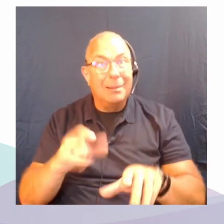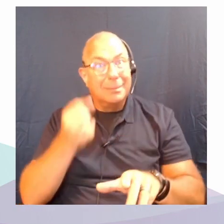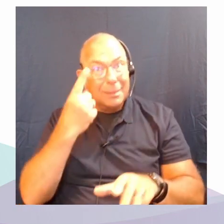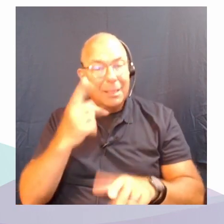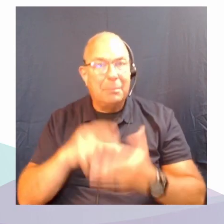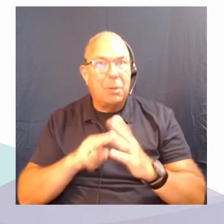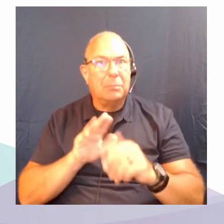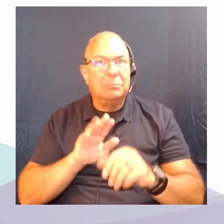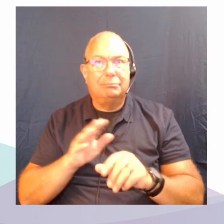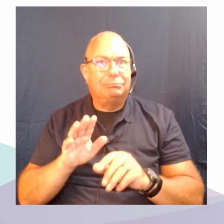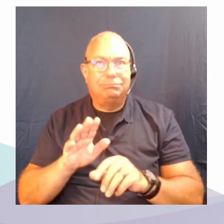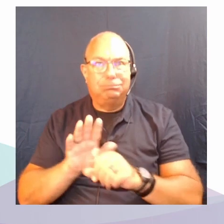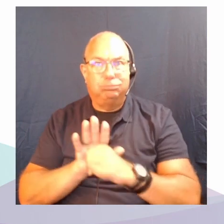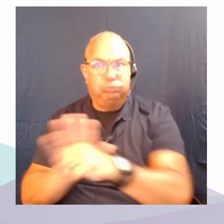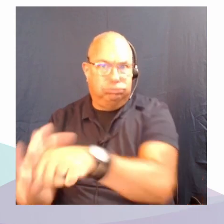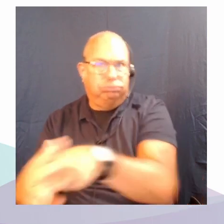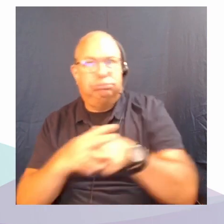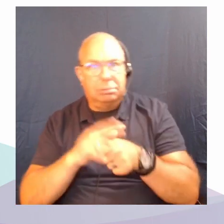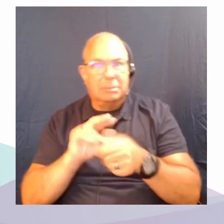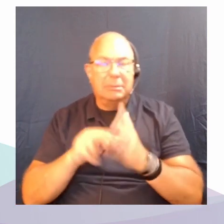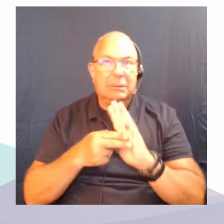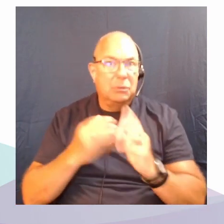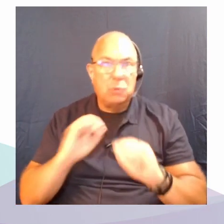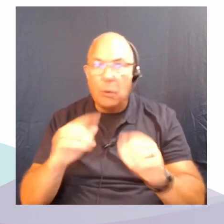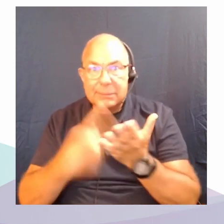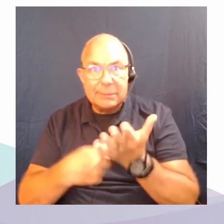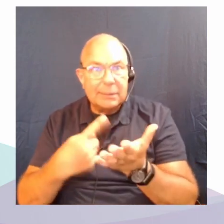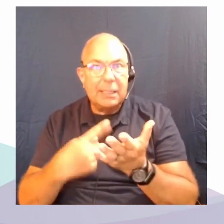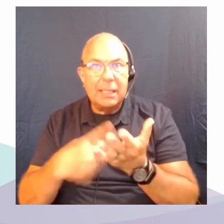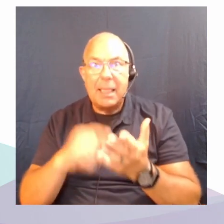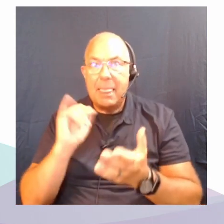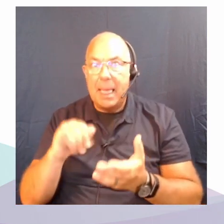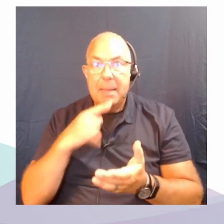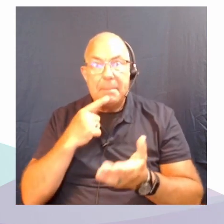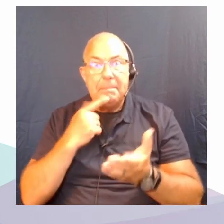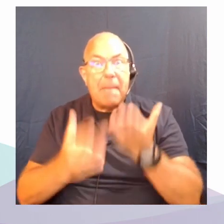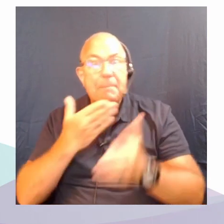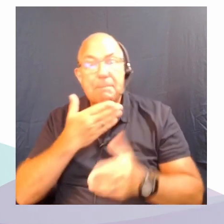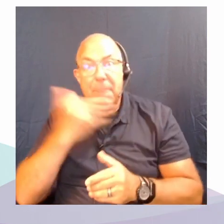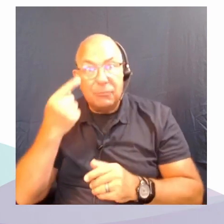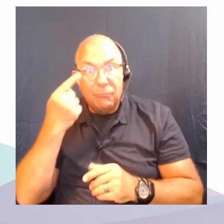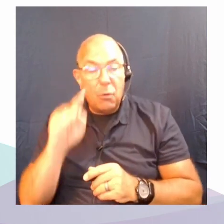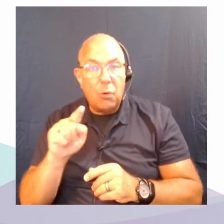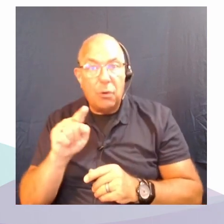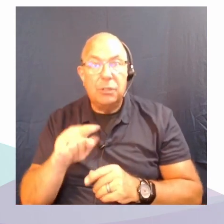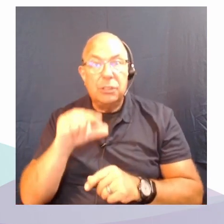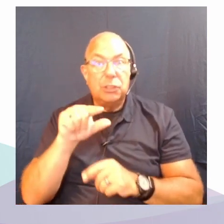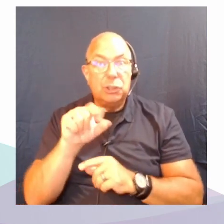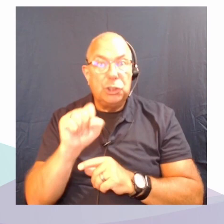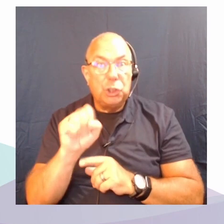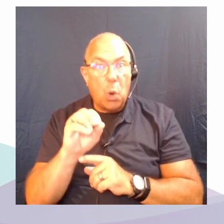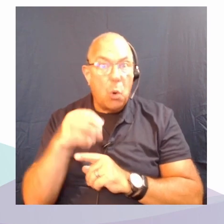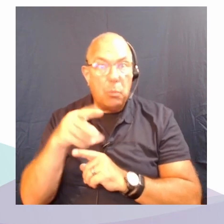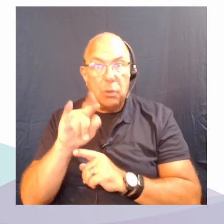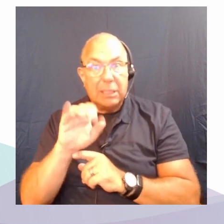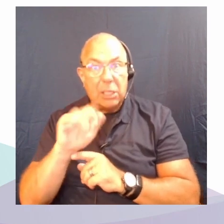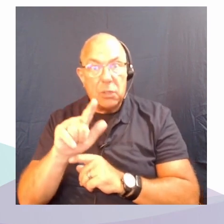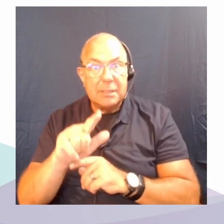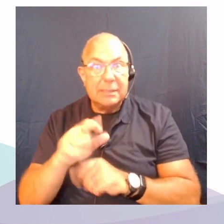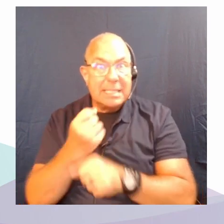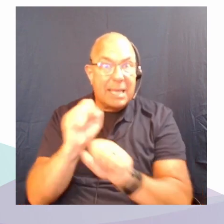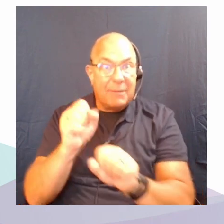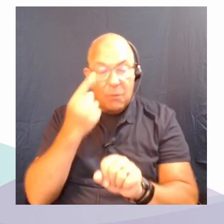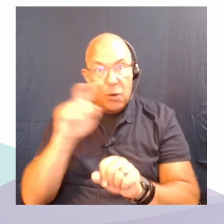There is then a discussion about that maybe what is best for geopolitical safety on the part of some governments is actually getting